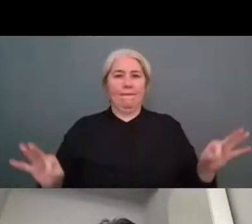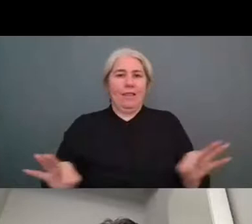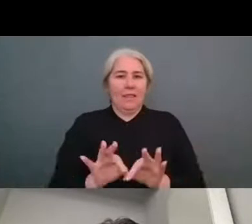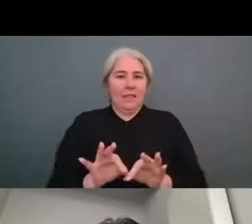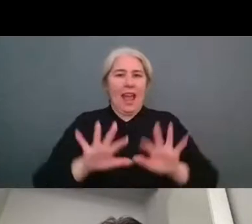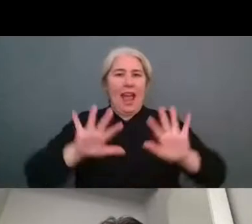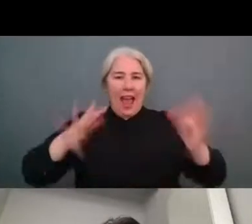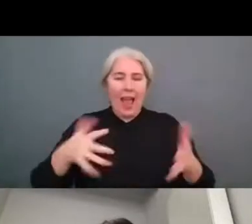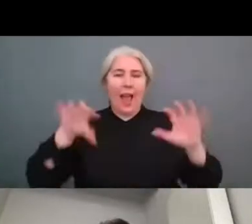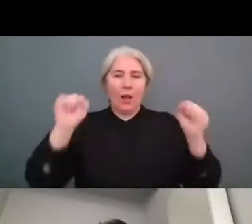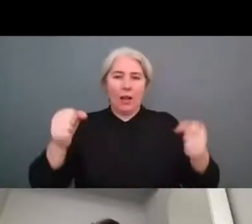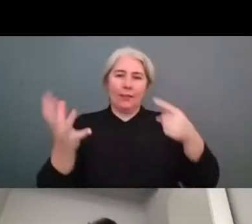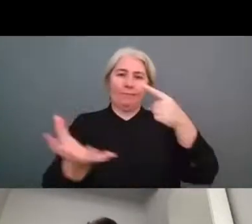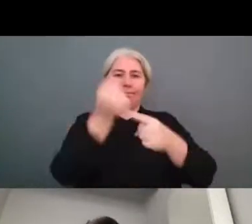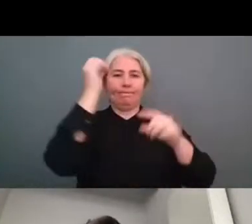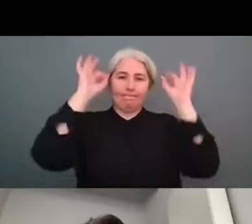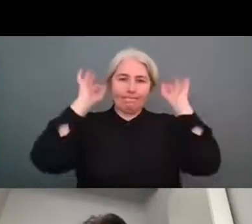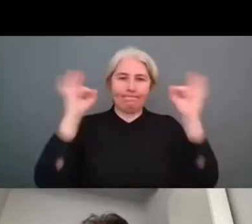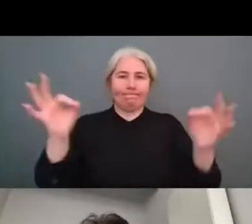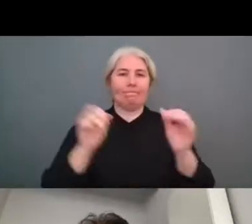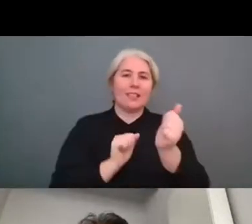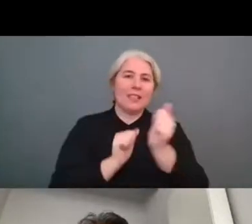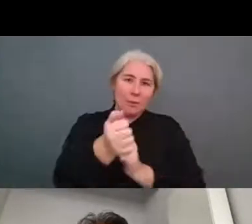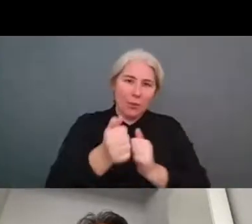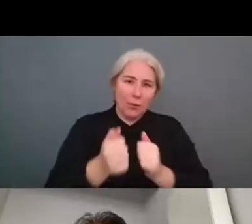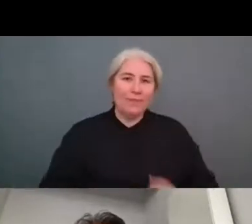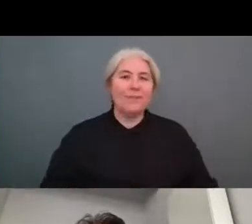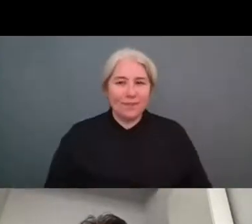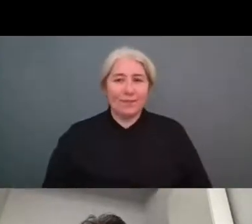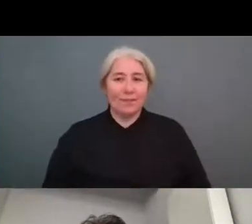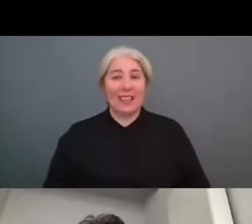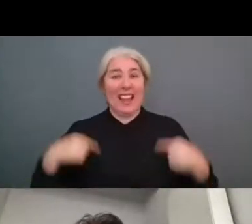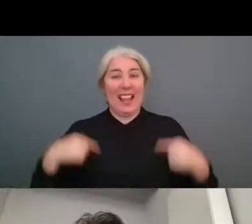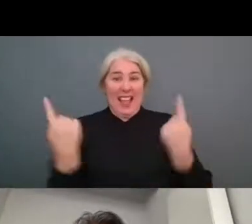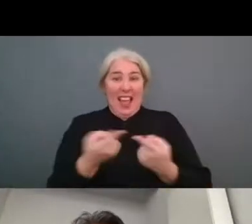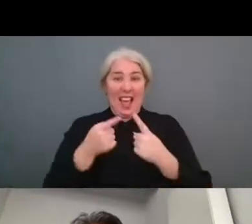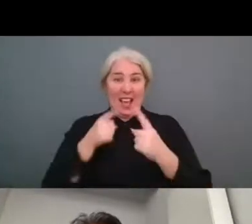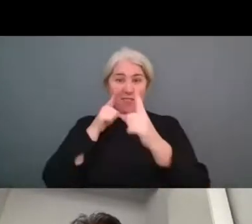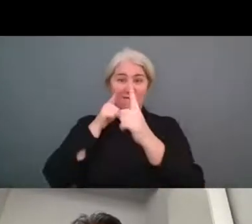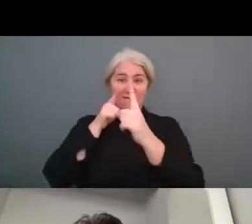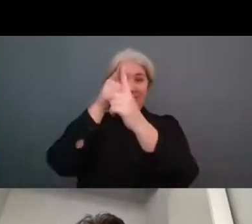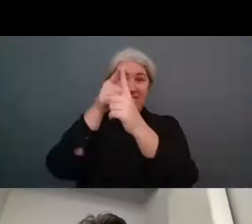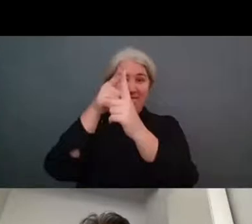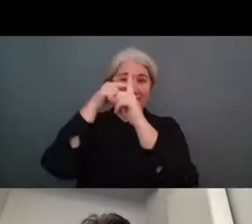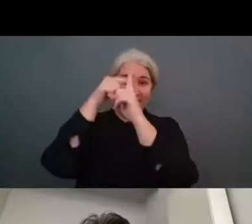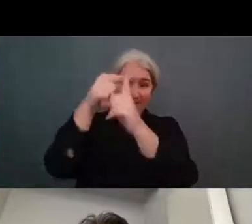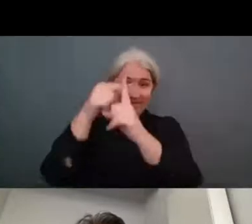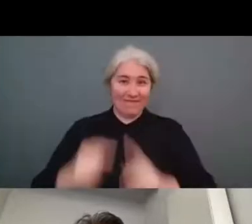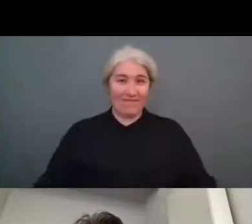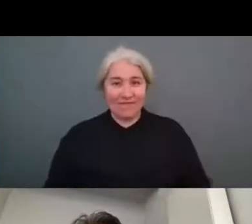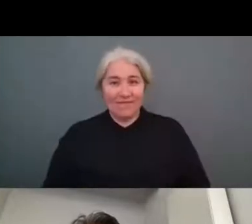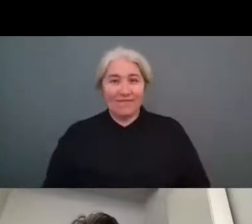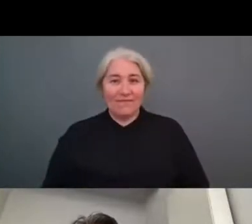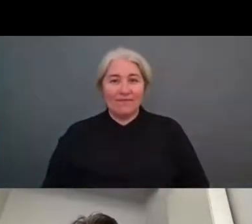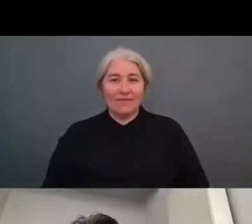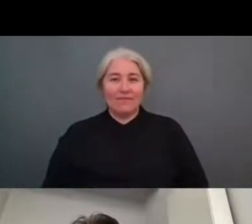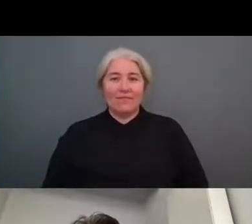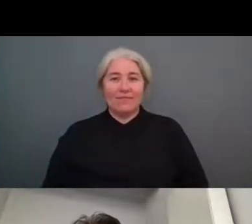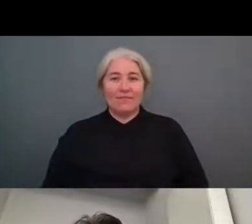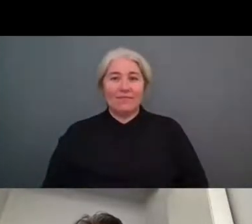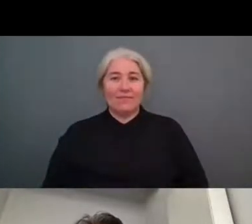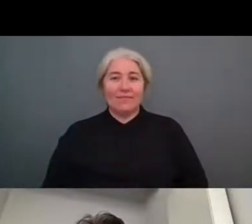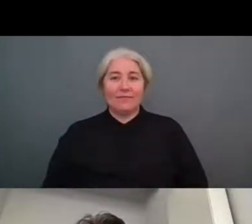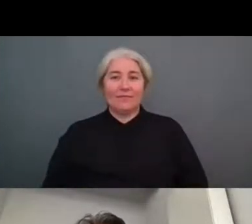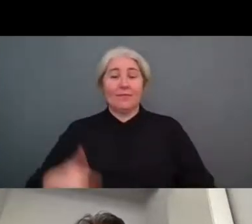this is the the what we will be working towards so um i've joined the the sport unit